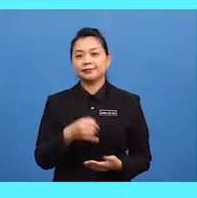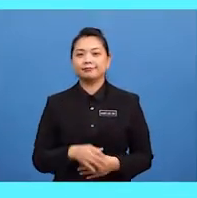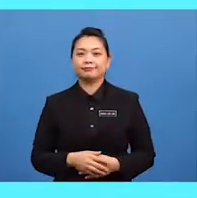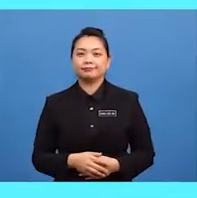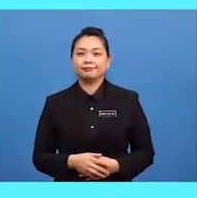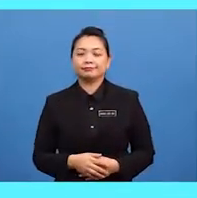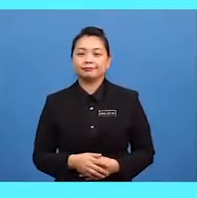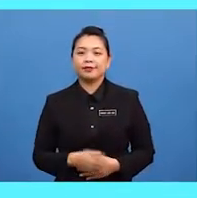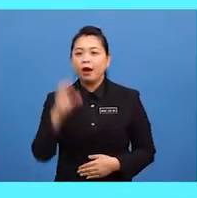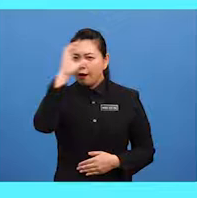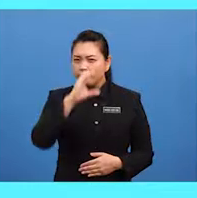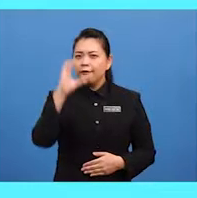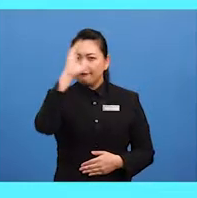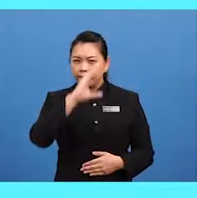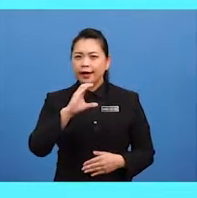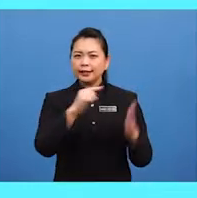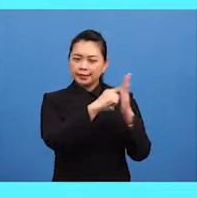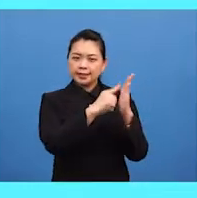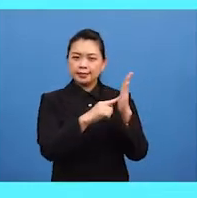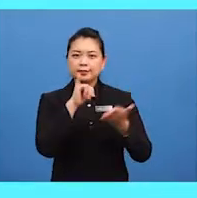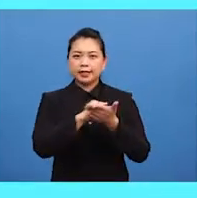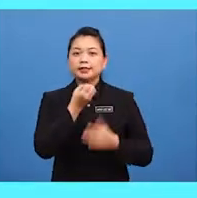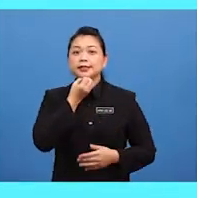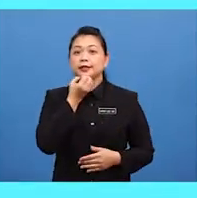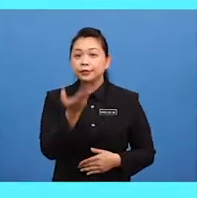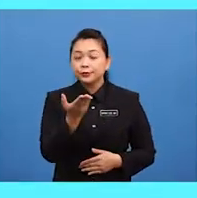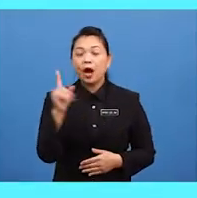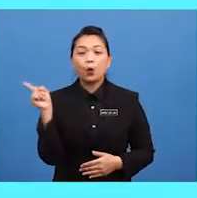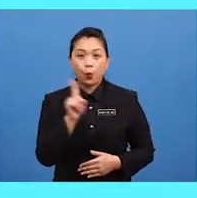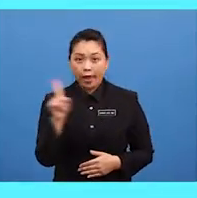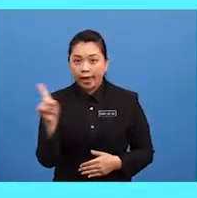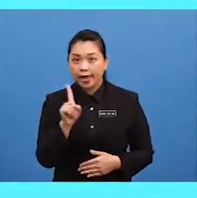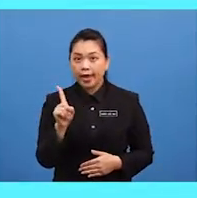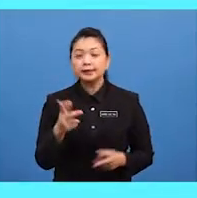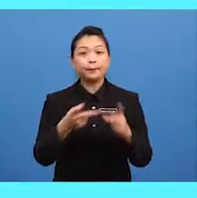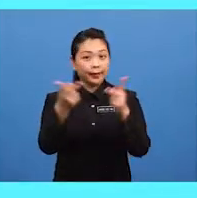find details that tell you where this place might be